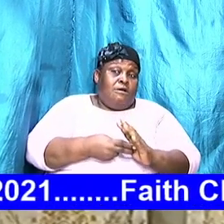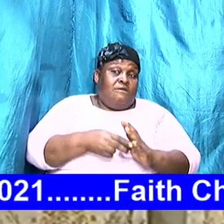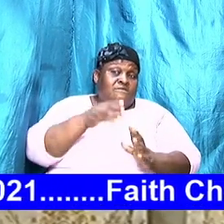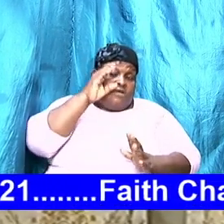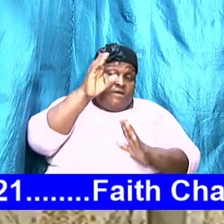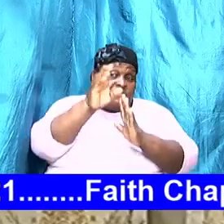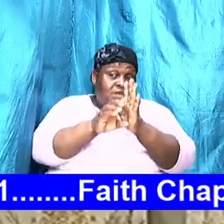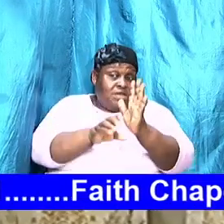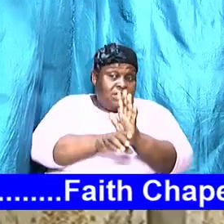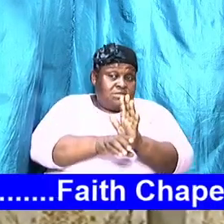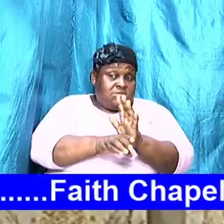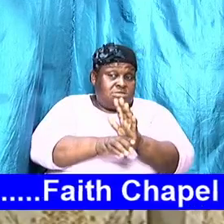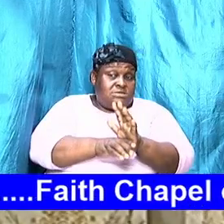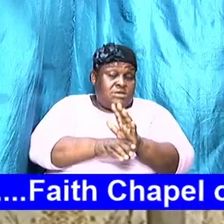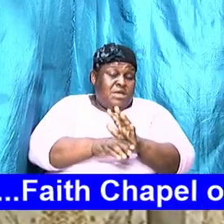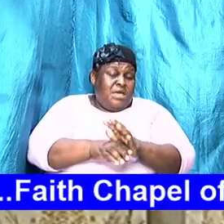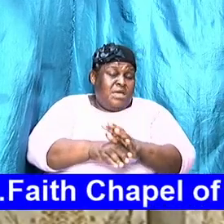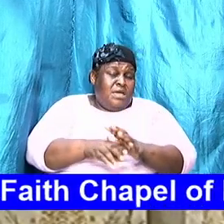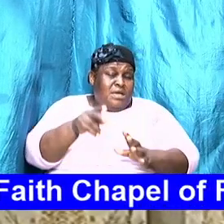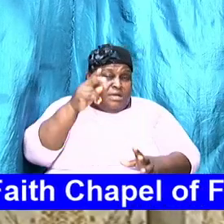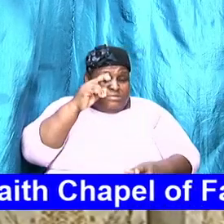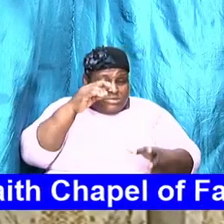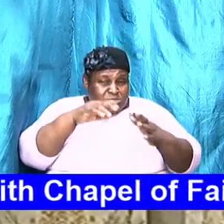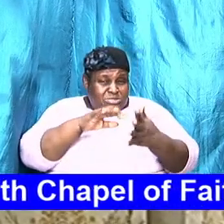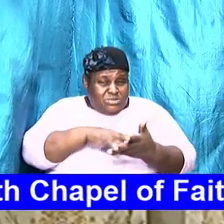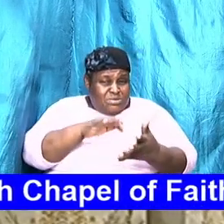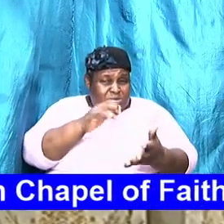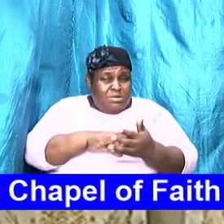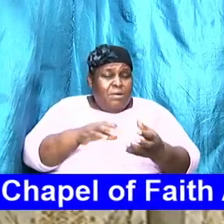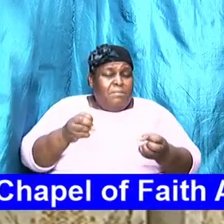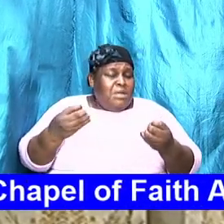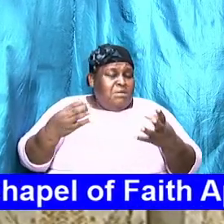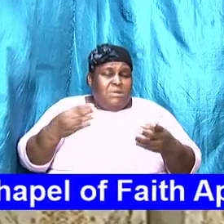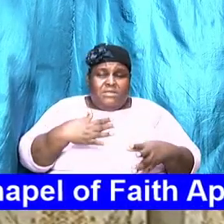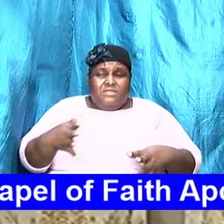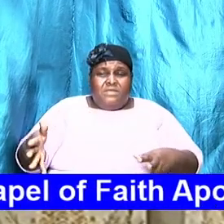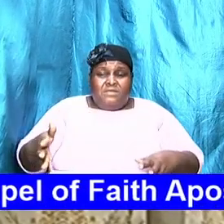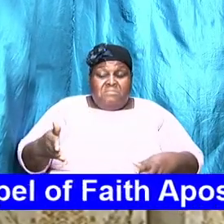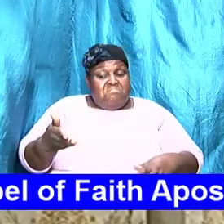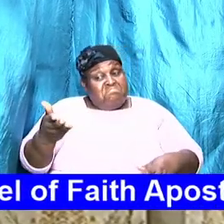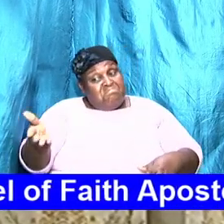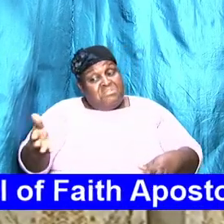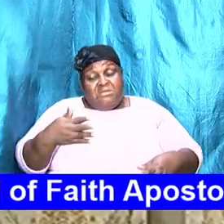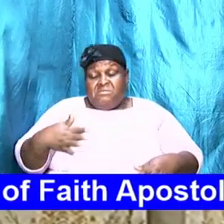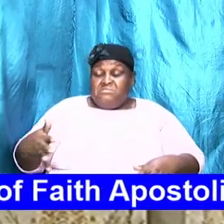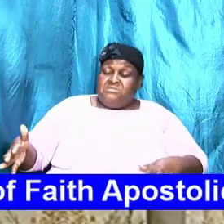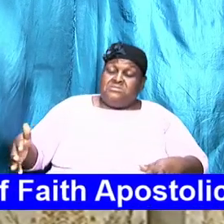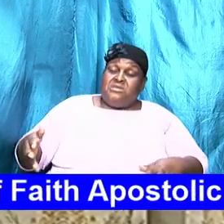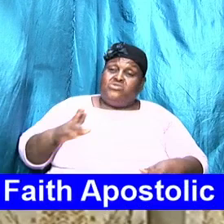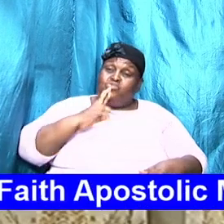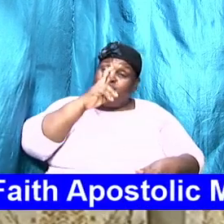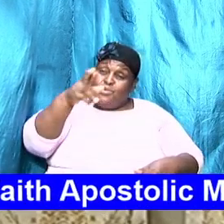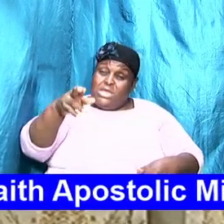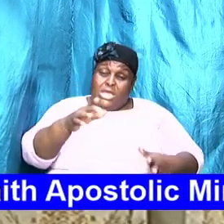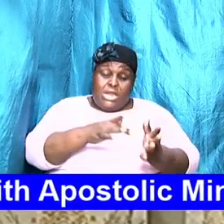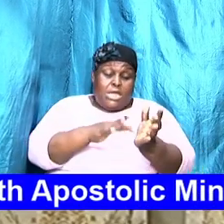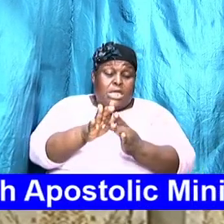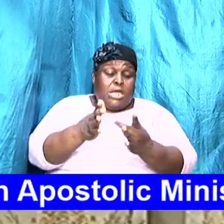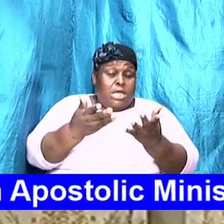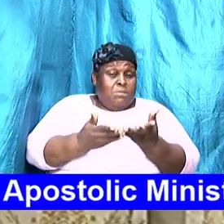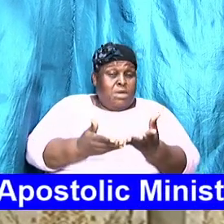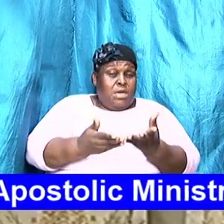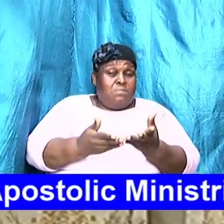relationship. And we looked at a number of things. These things are Bible. These things are real. These things we must